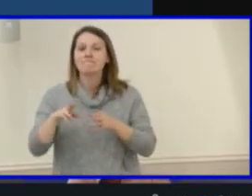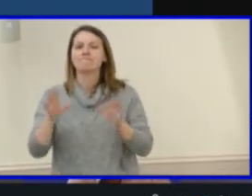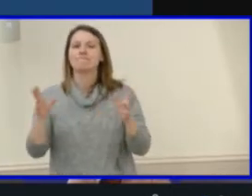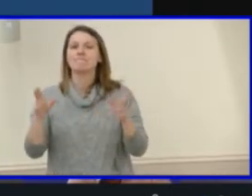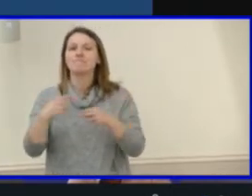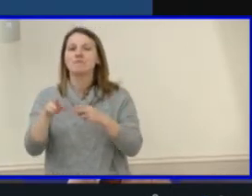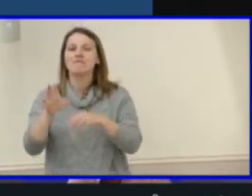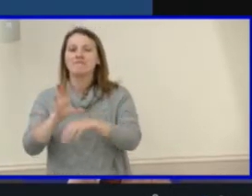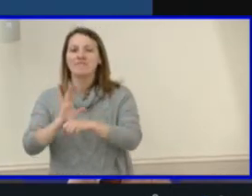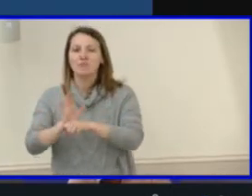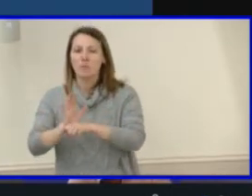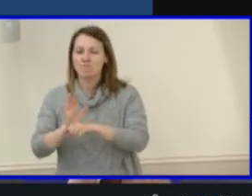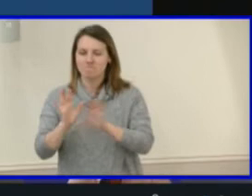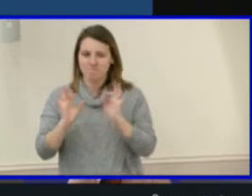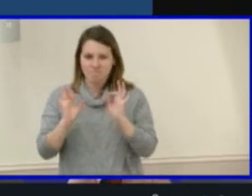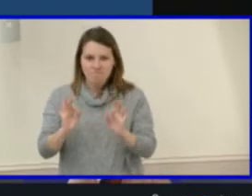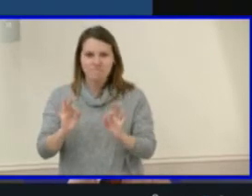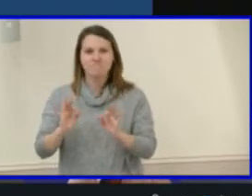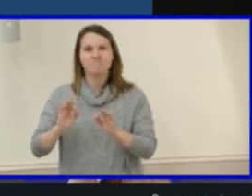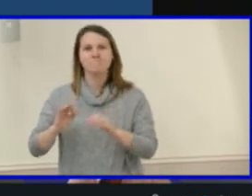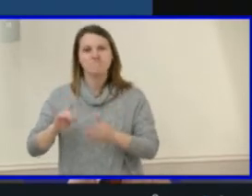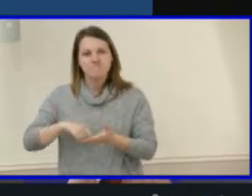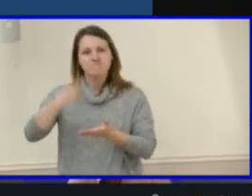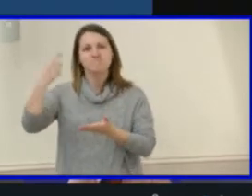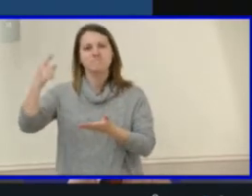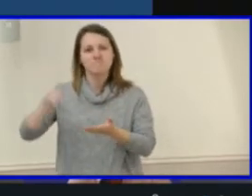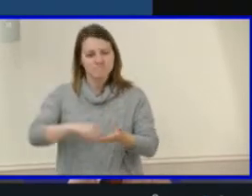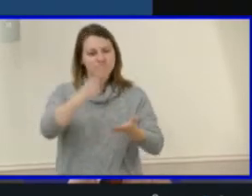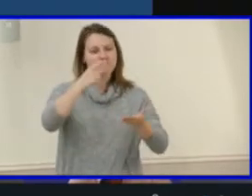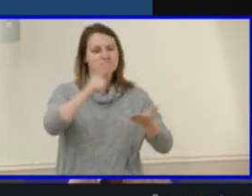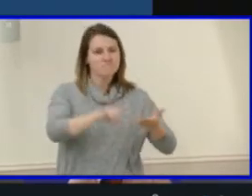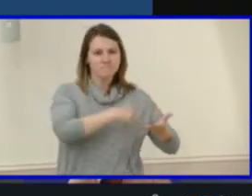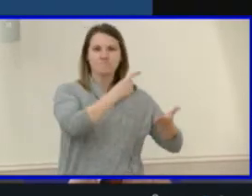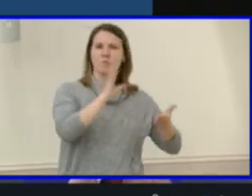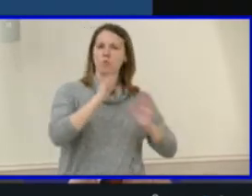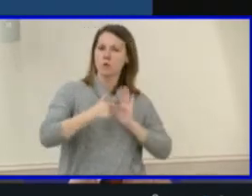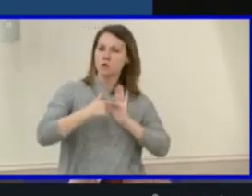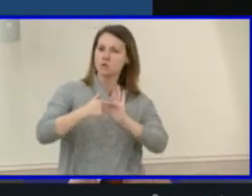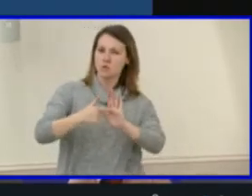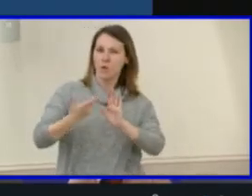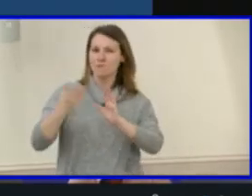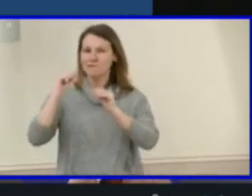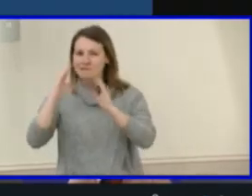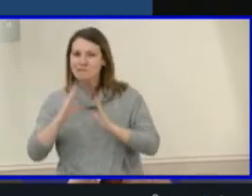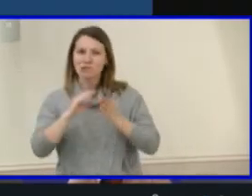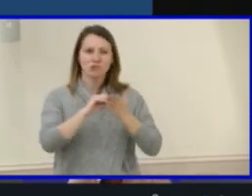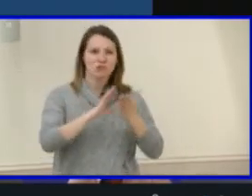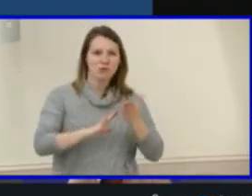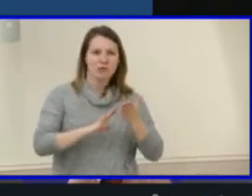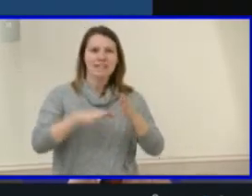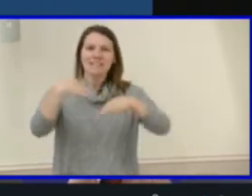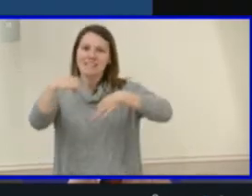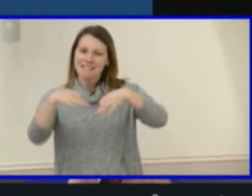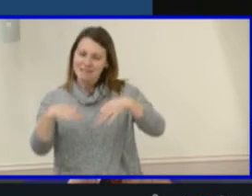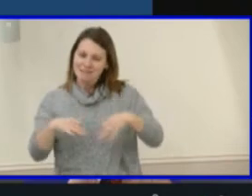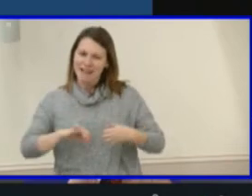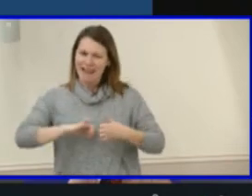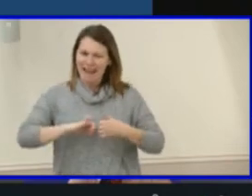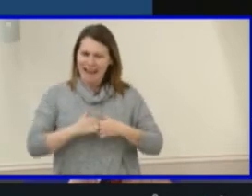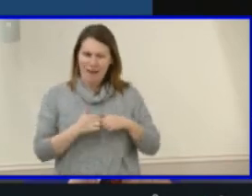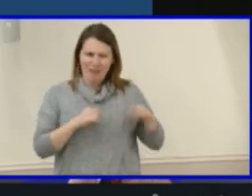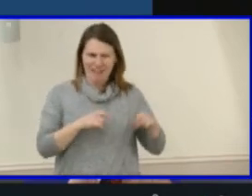produced over time that feature our teachers and students can show how certain aspects of the strategic plan